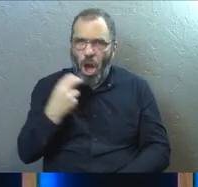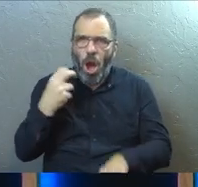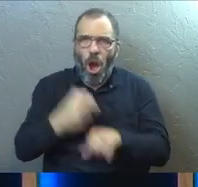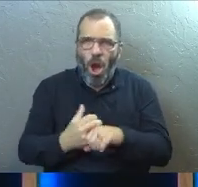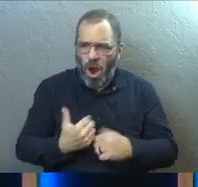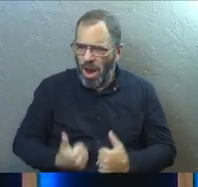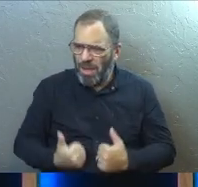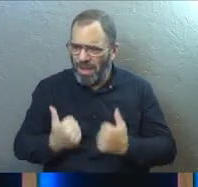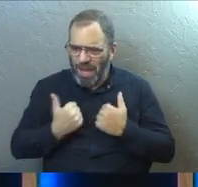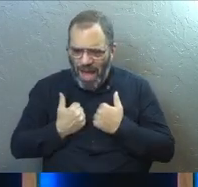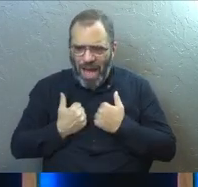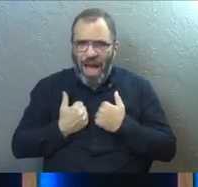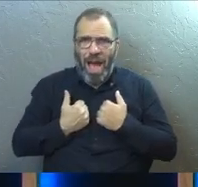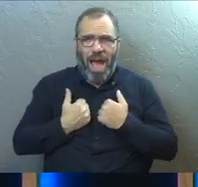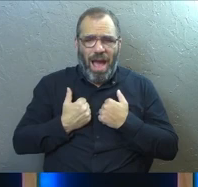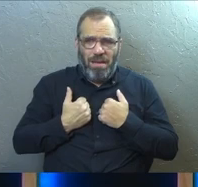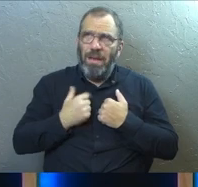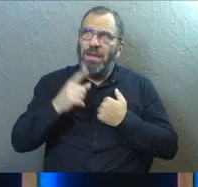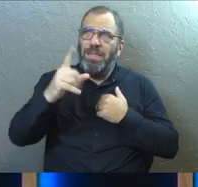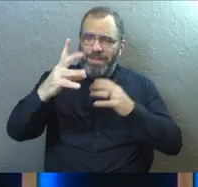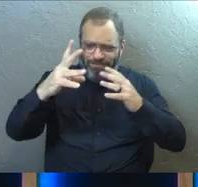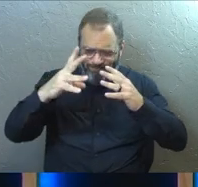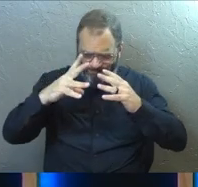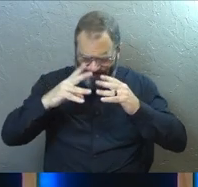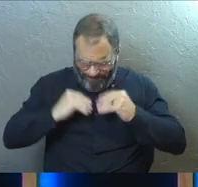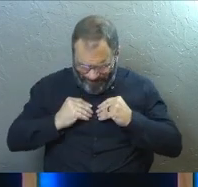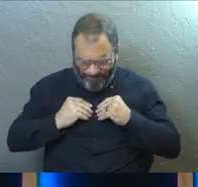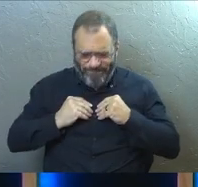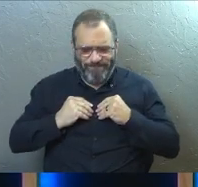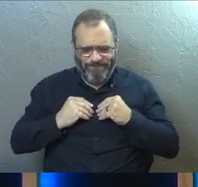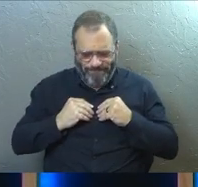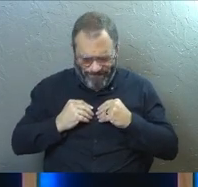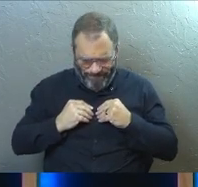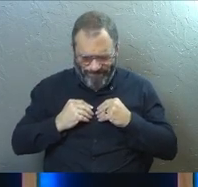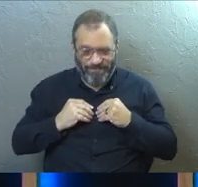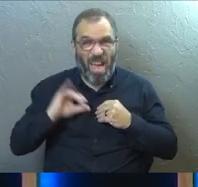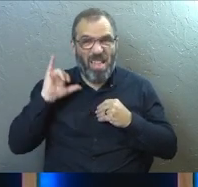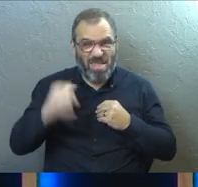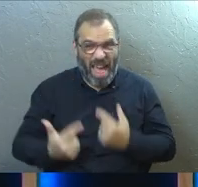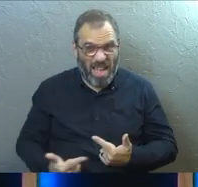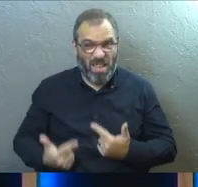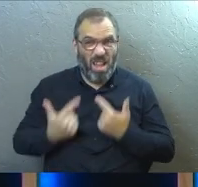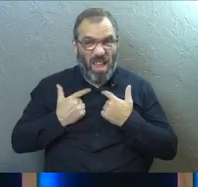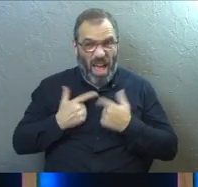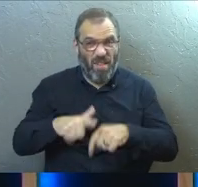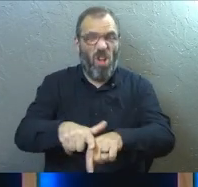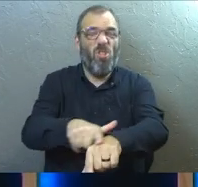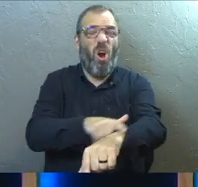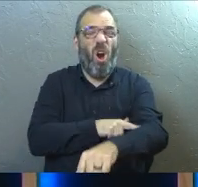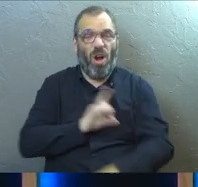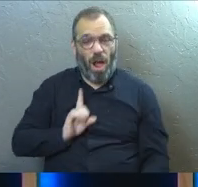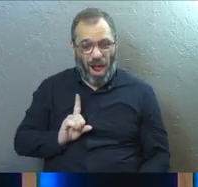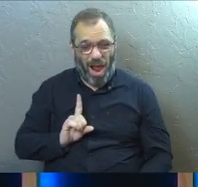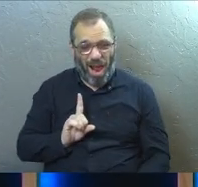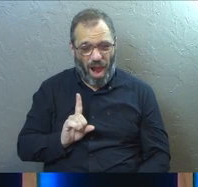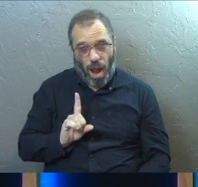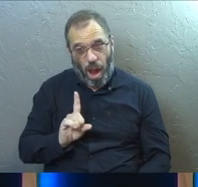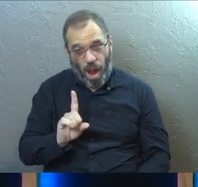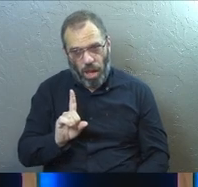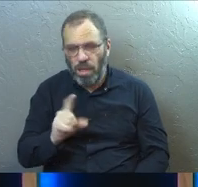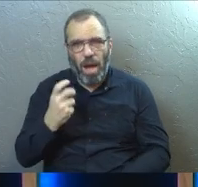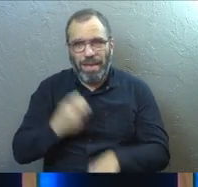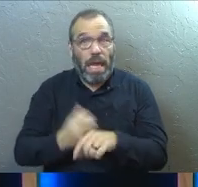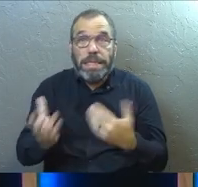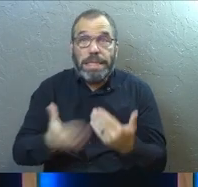and you have to walk the road of acceptance with him, that's a lifelong road. And that's a difficult road.